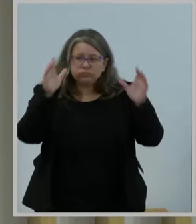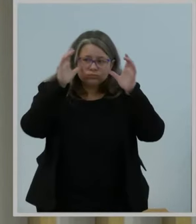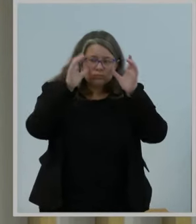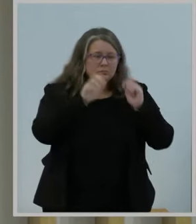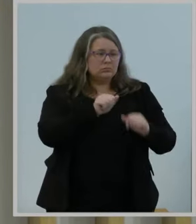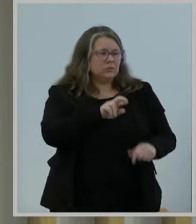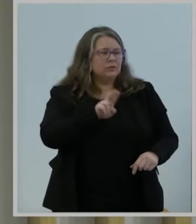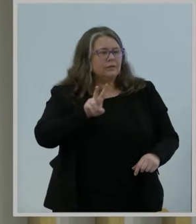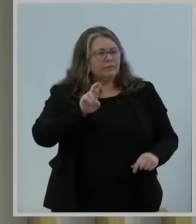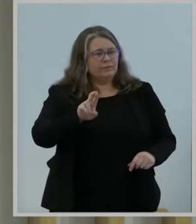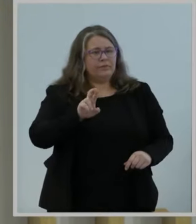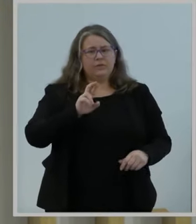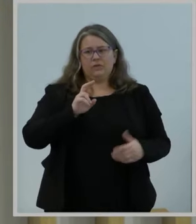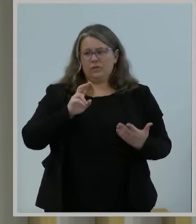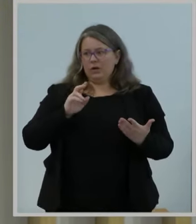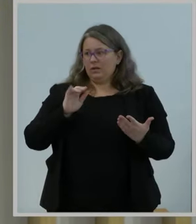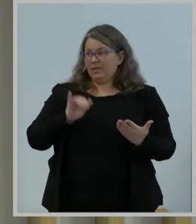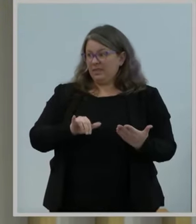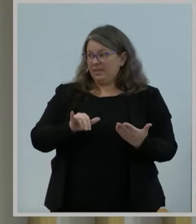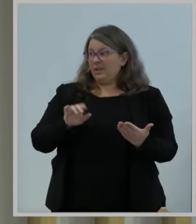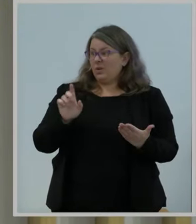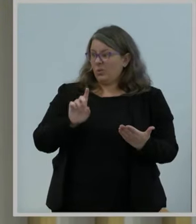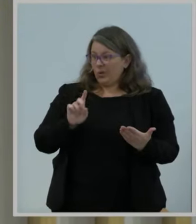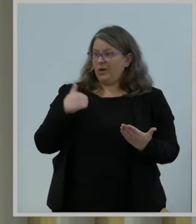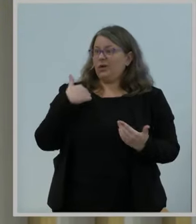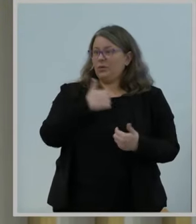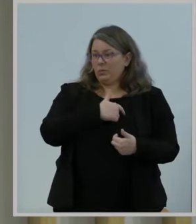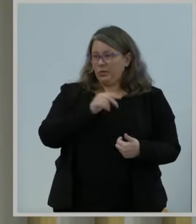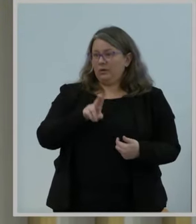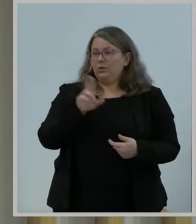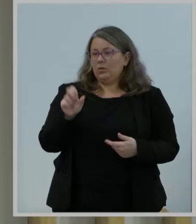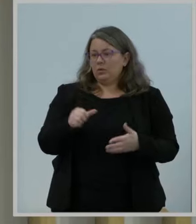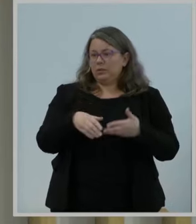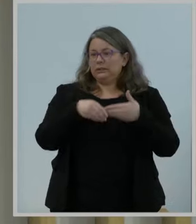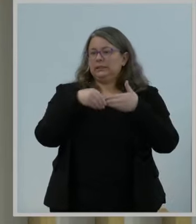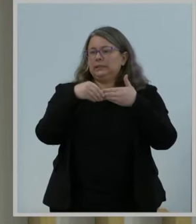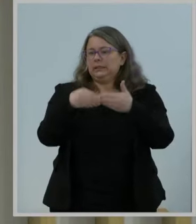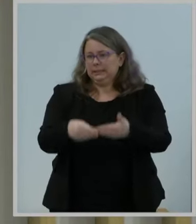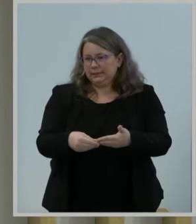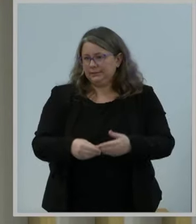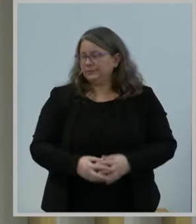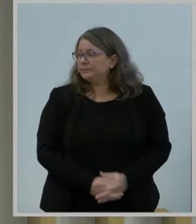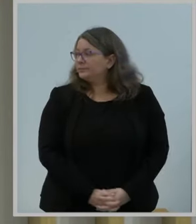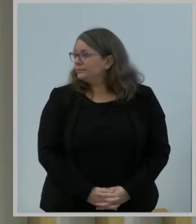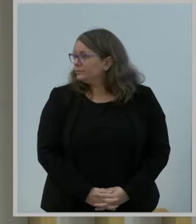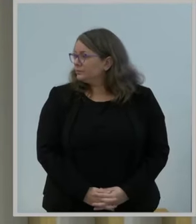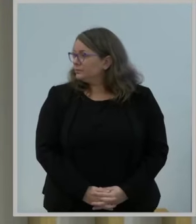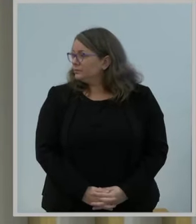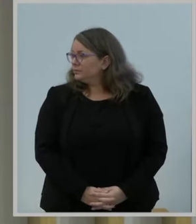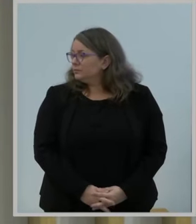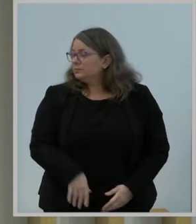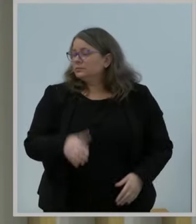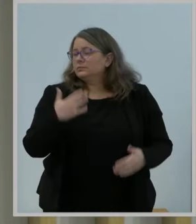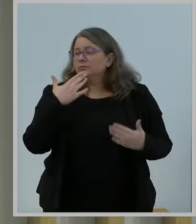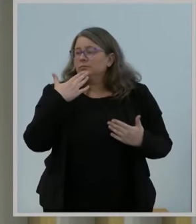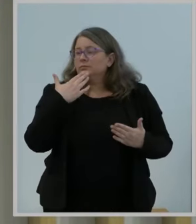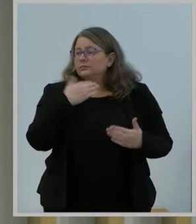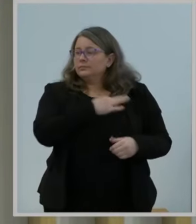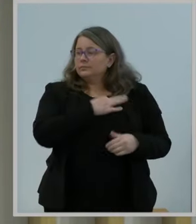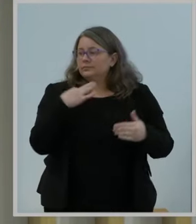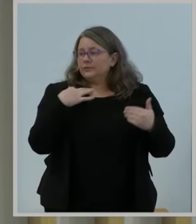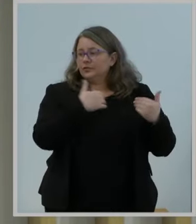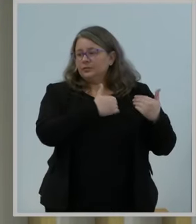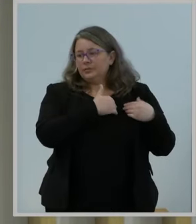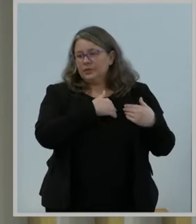gigahertz band, the United States is leading the way. Thank you to the staff responsible for this effort,